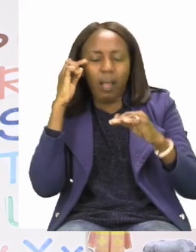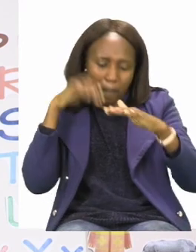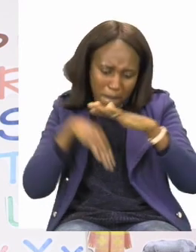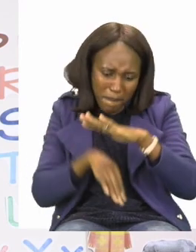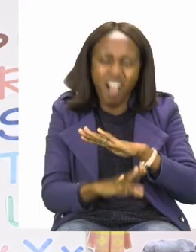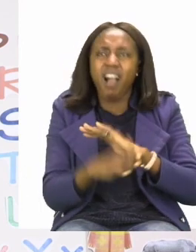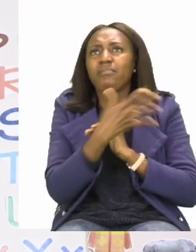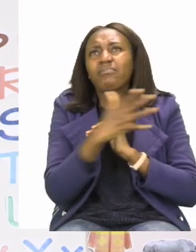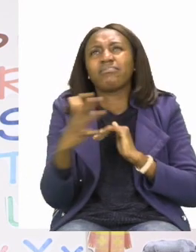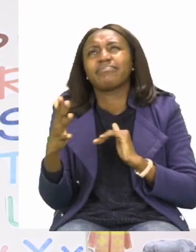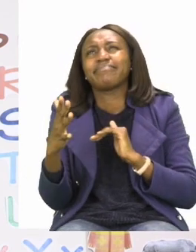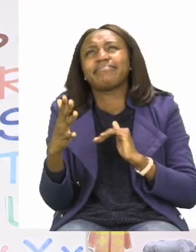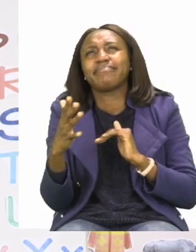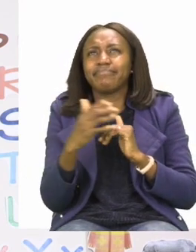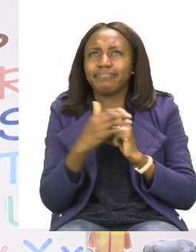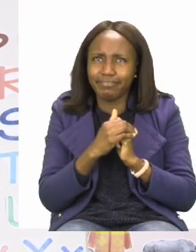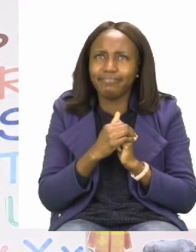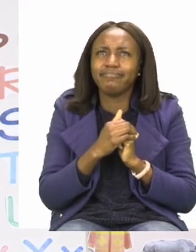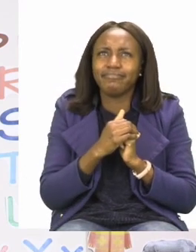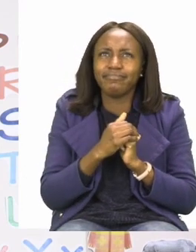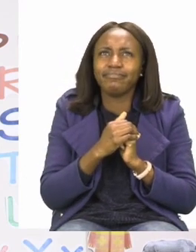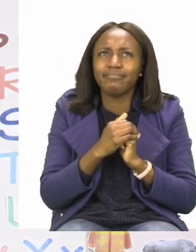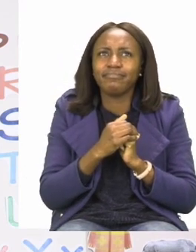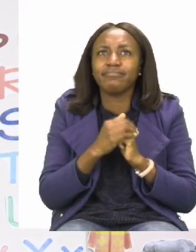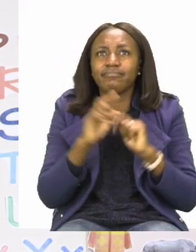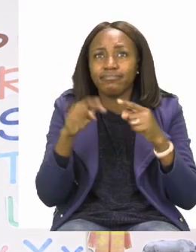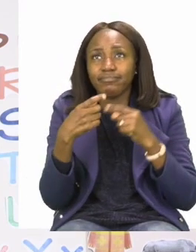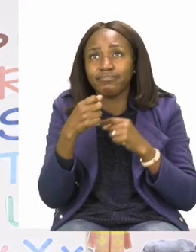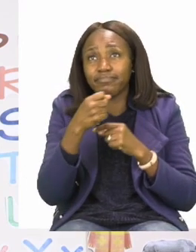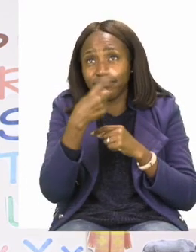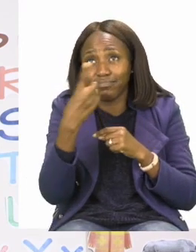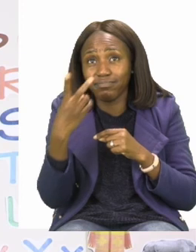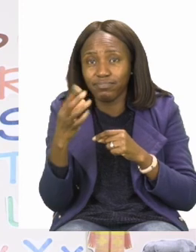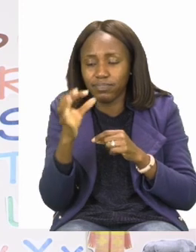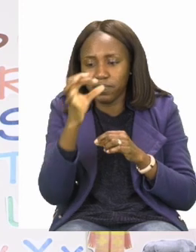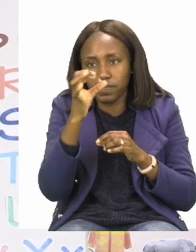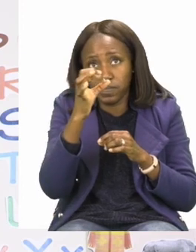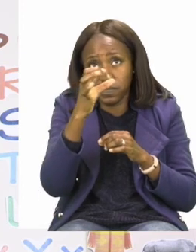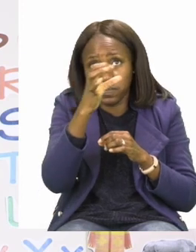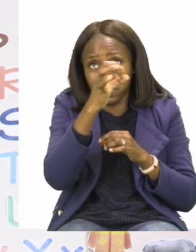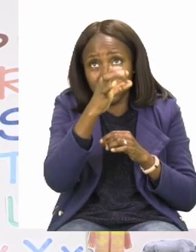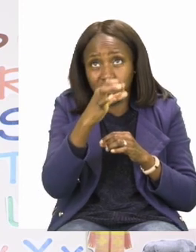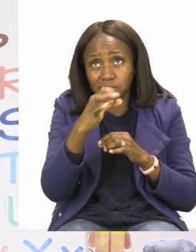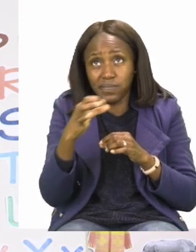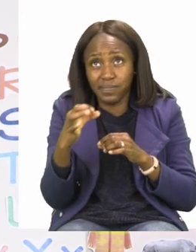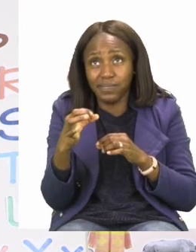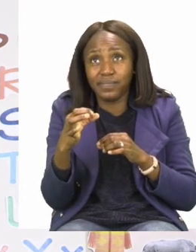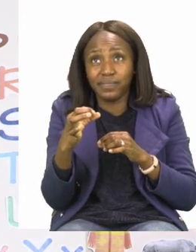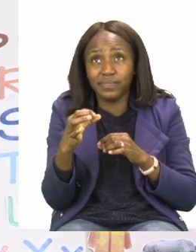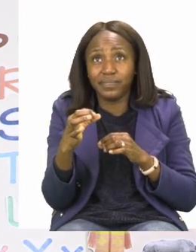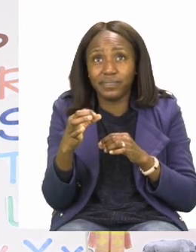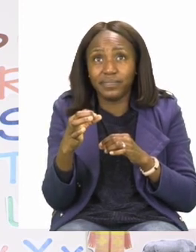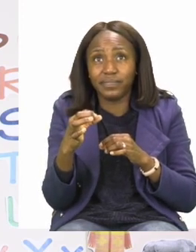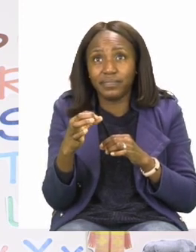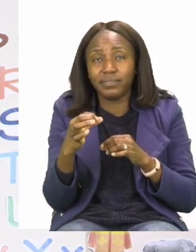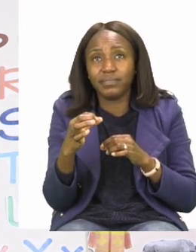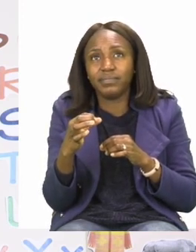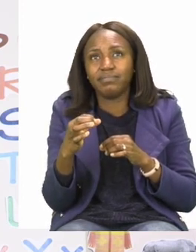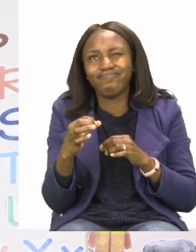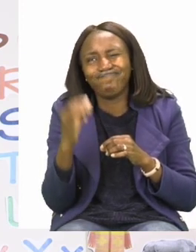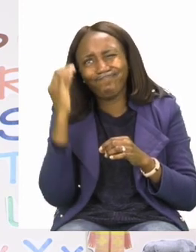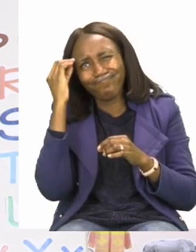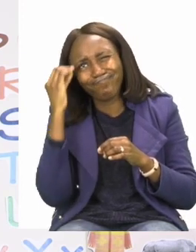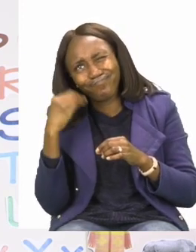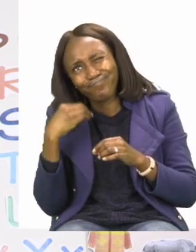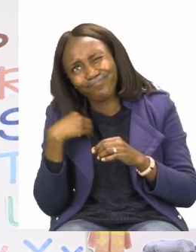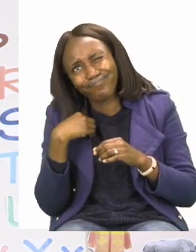for now. Then we have a counter. That counter, because counters come in different sizes, I'm not sure.